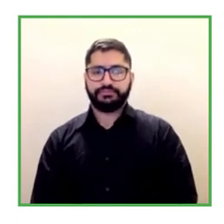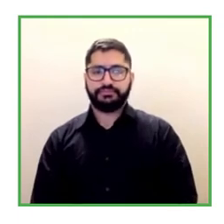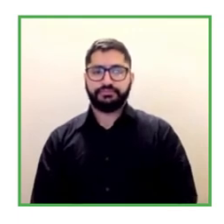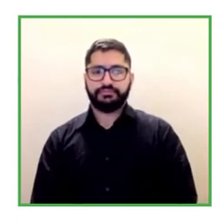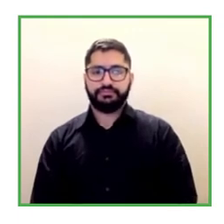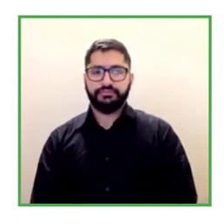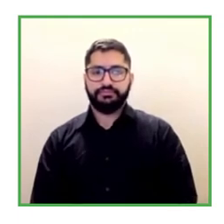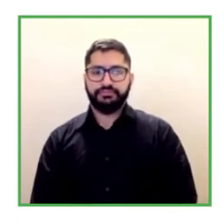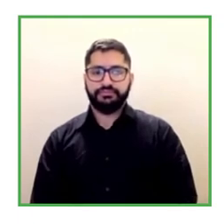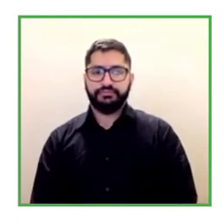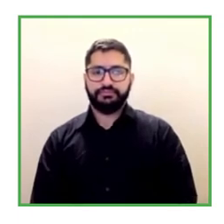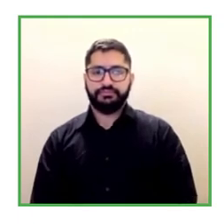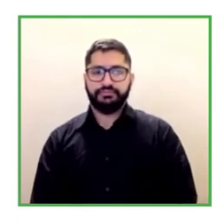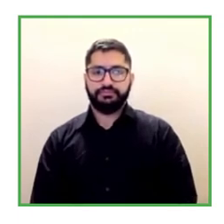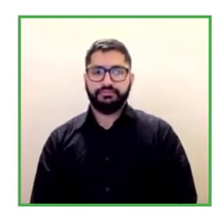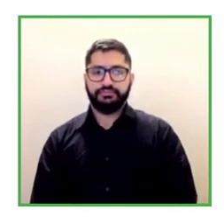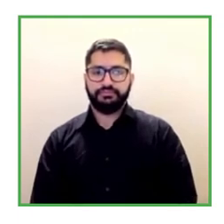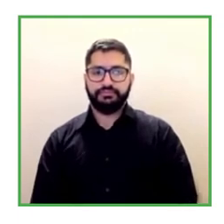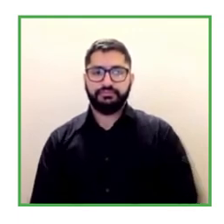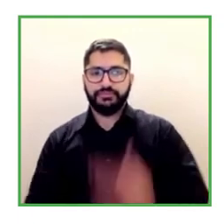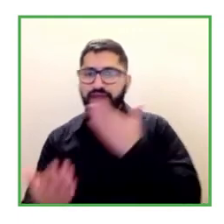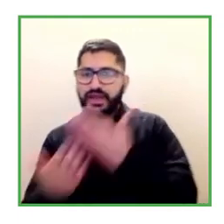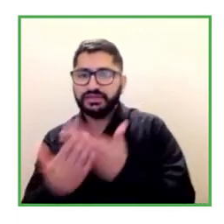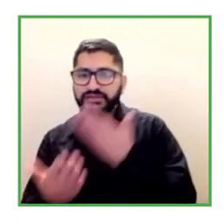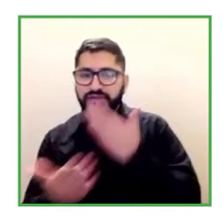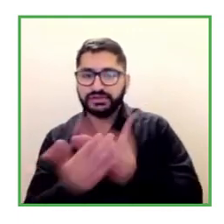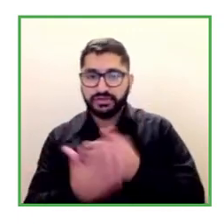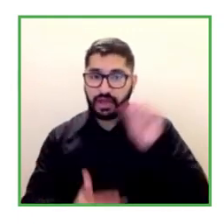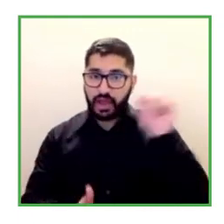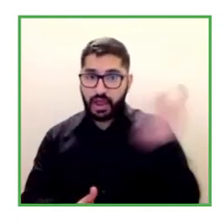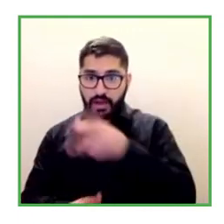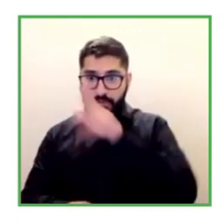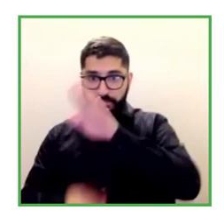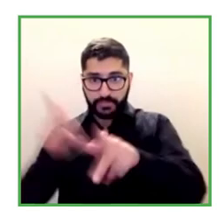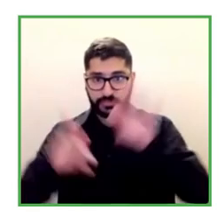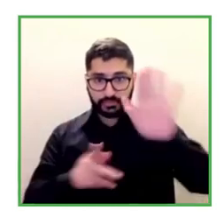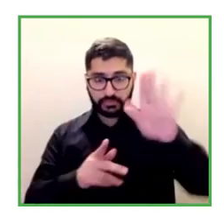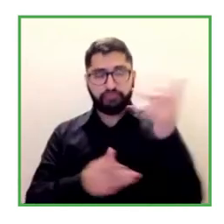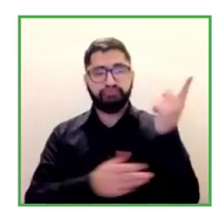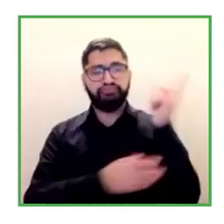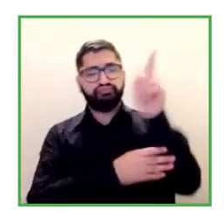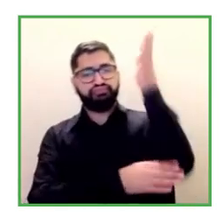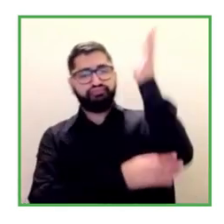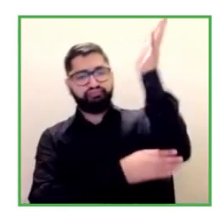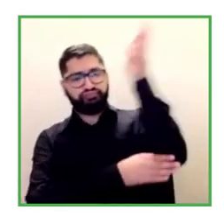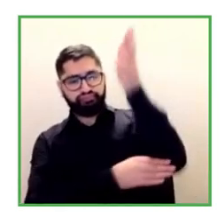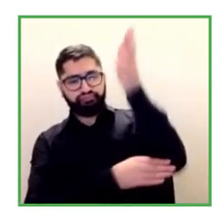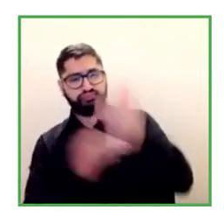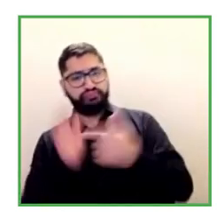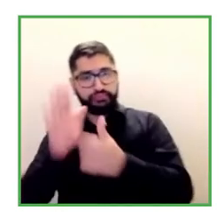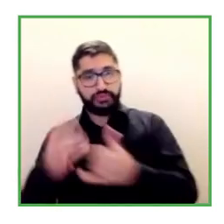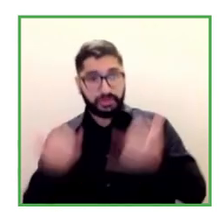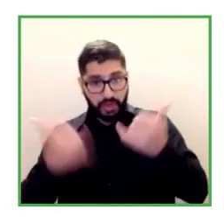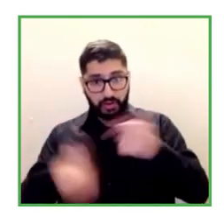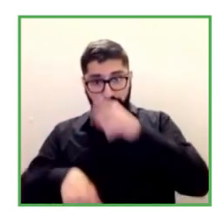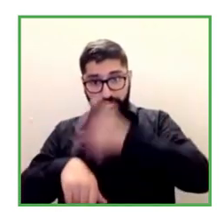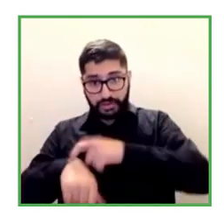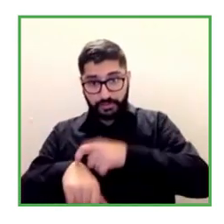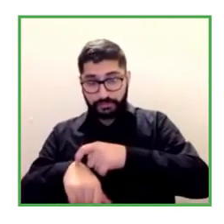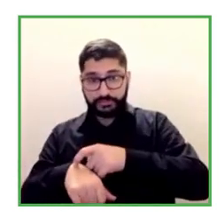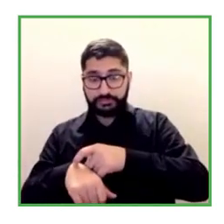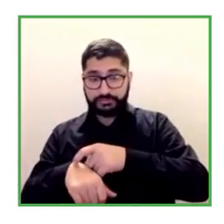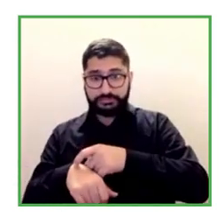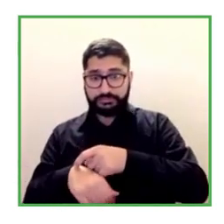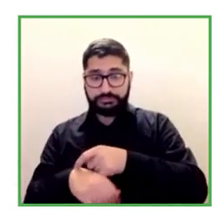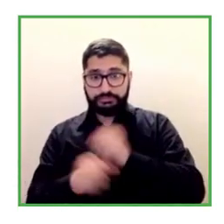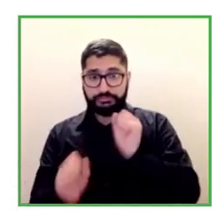Thank you so much for all the interesting presentations and because of time we're running